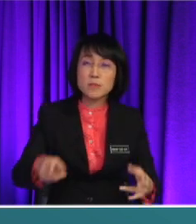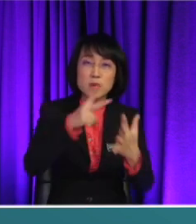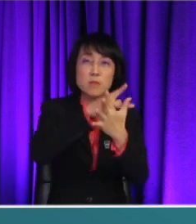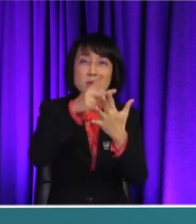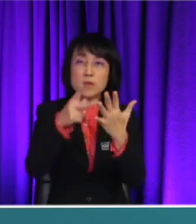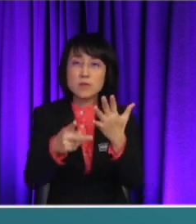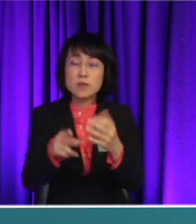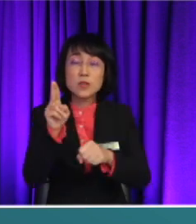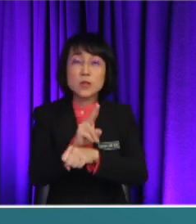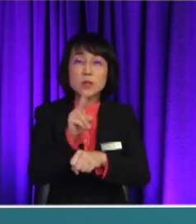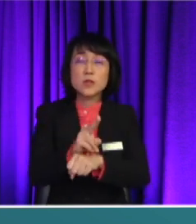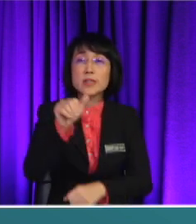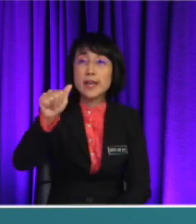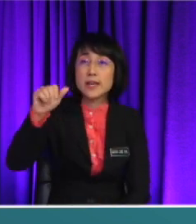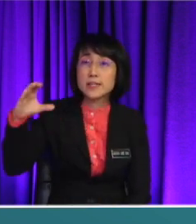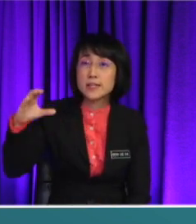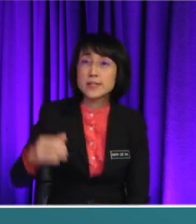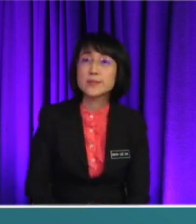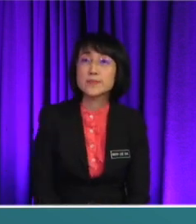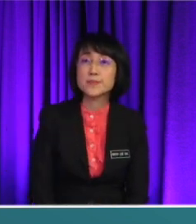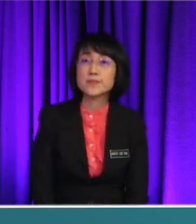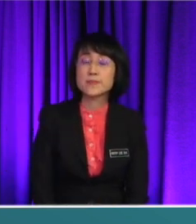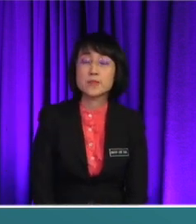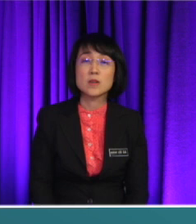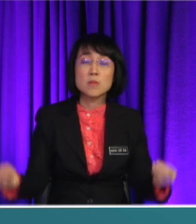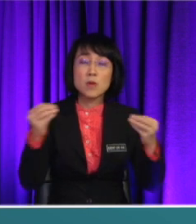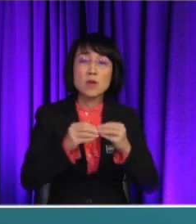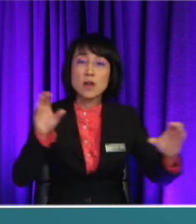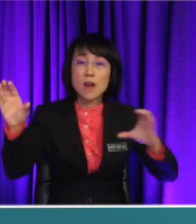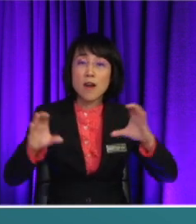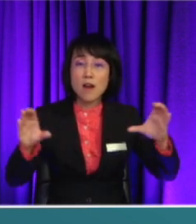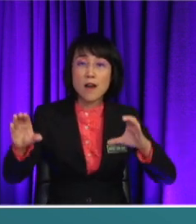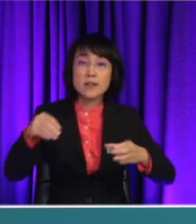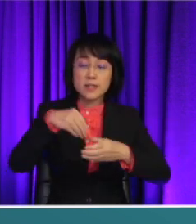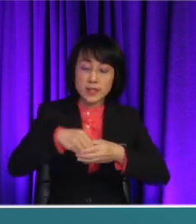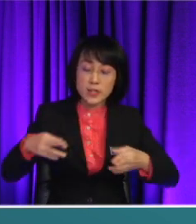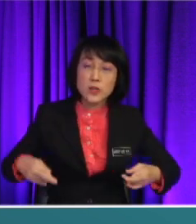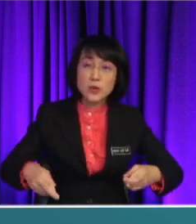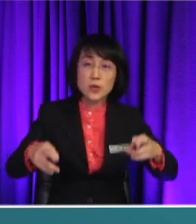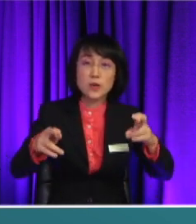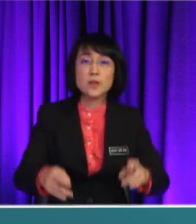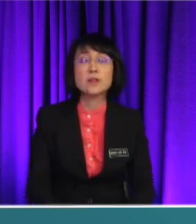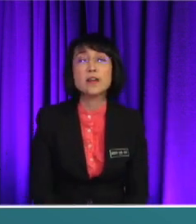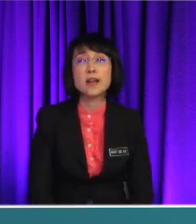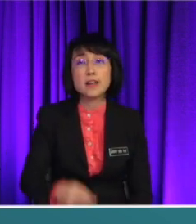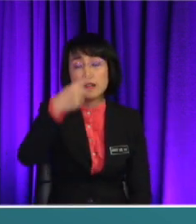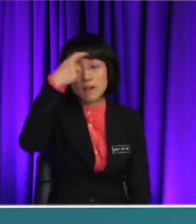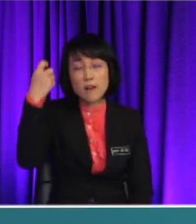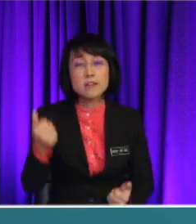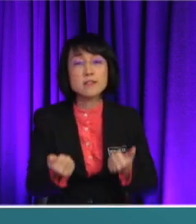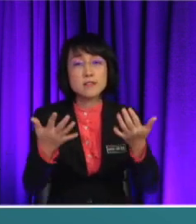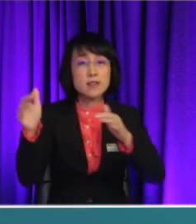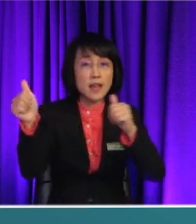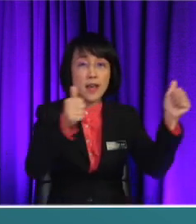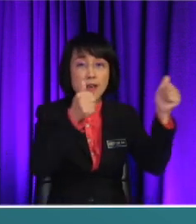more air conditioners. Yeah. So, maybe we have more cars on the road, yeah? So, this will lead to air pollution as well, okay? So,